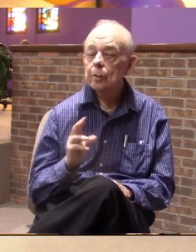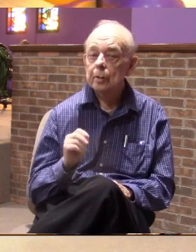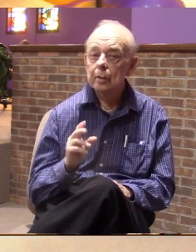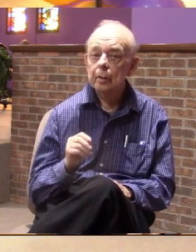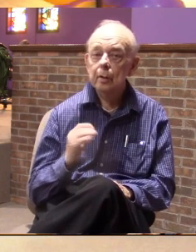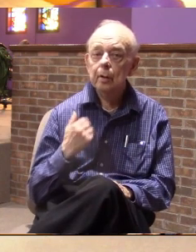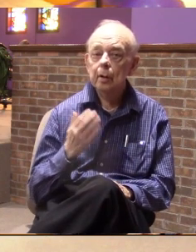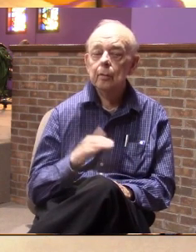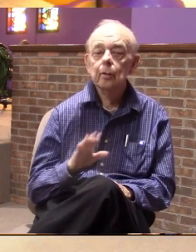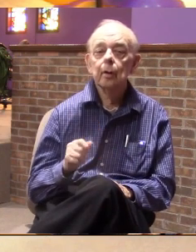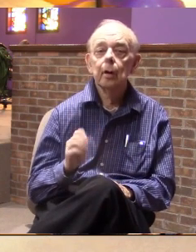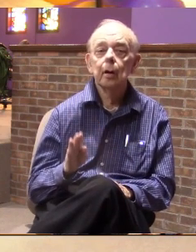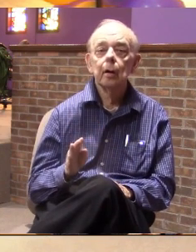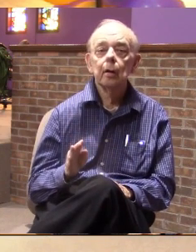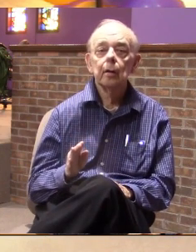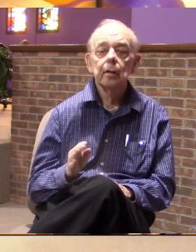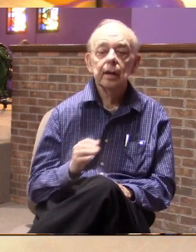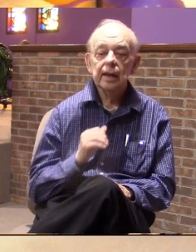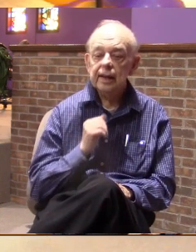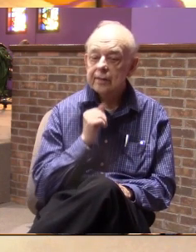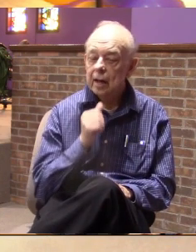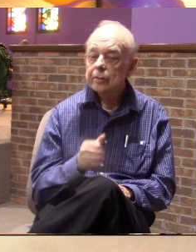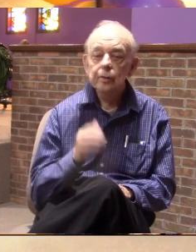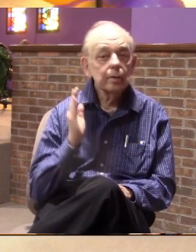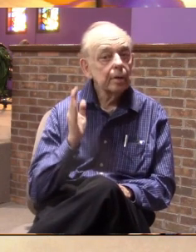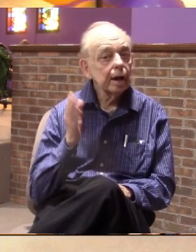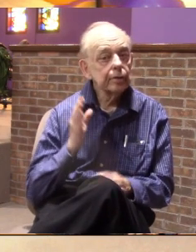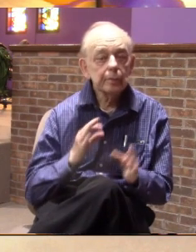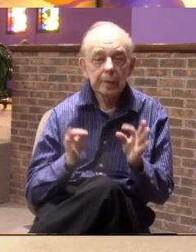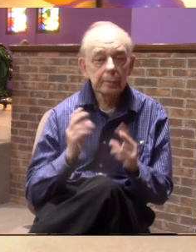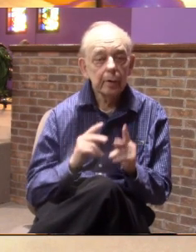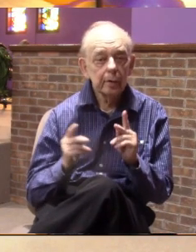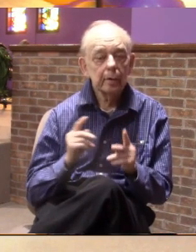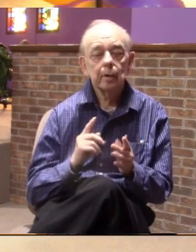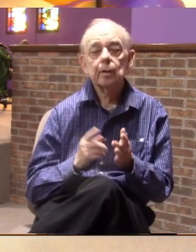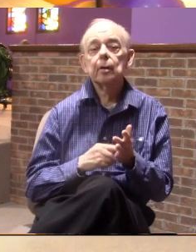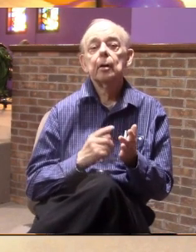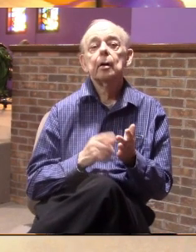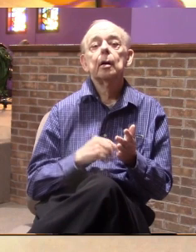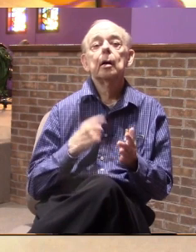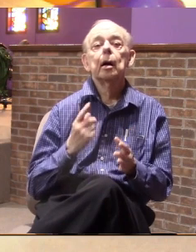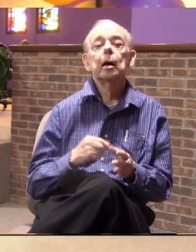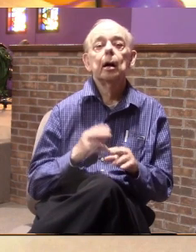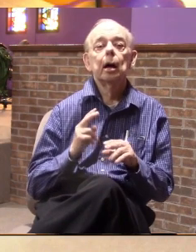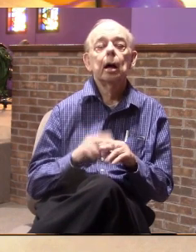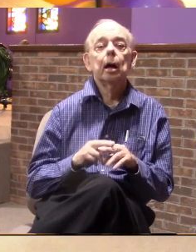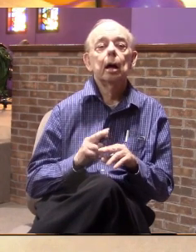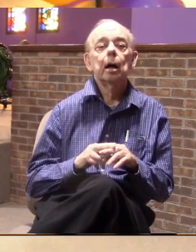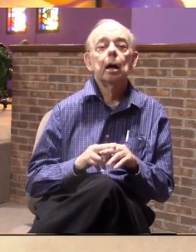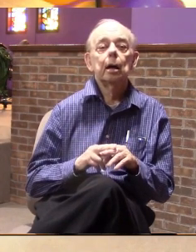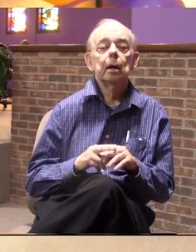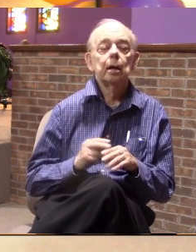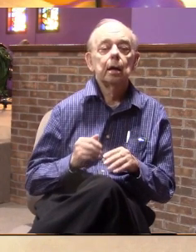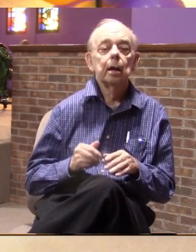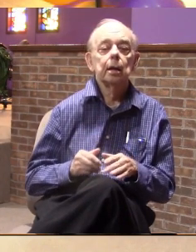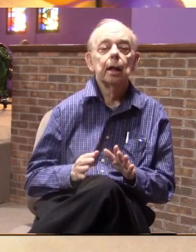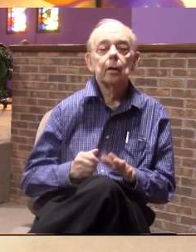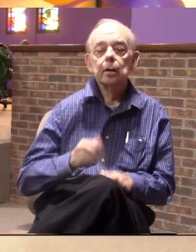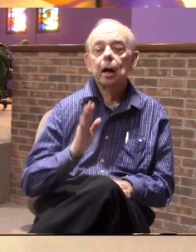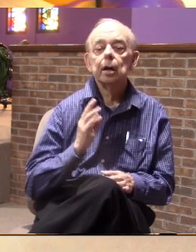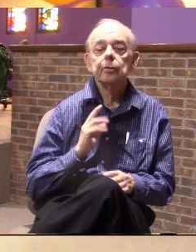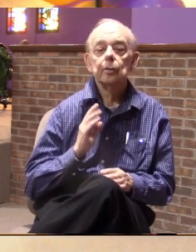Our job really isn't even to lecture people. Sometimes we need to sit down and let God lecture us